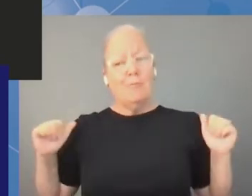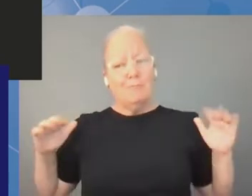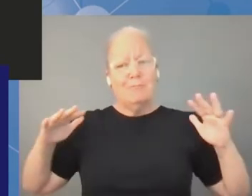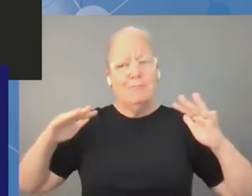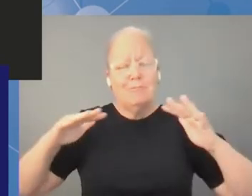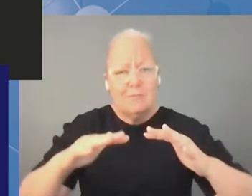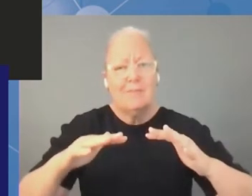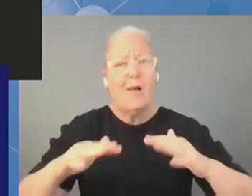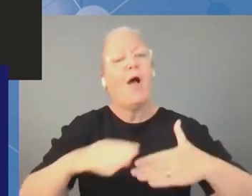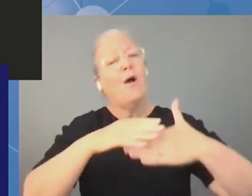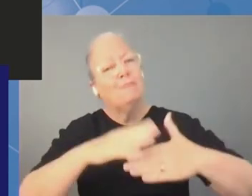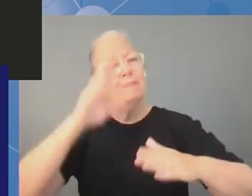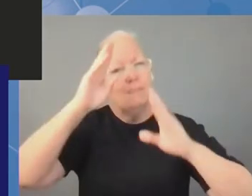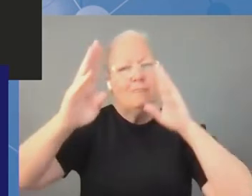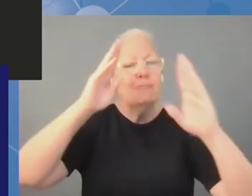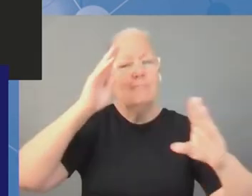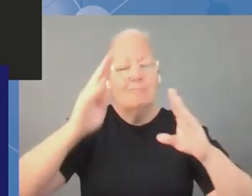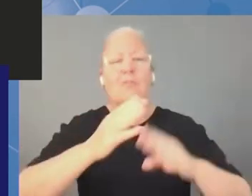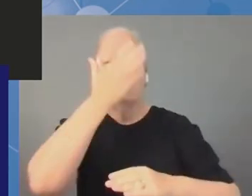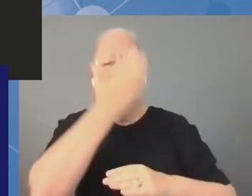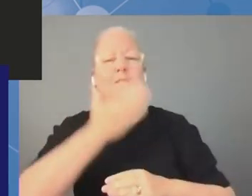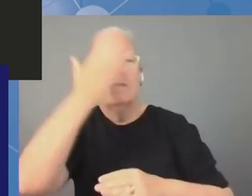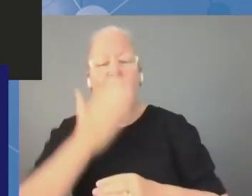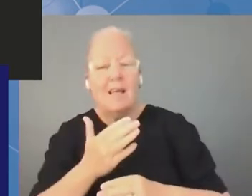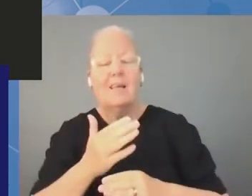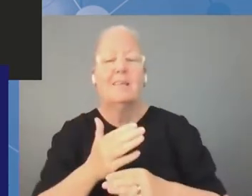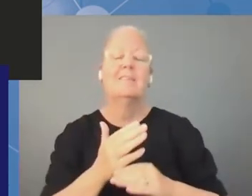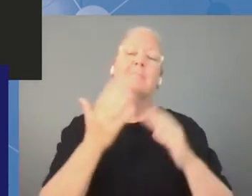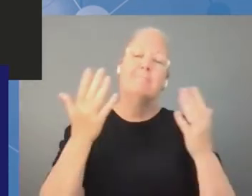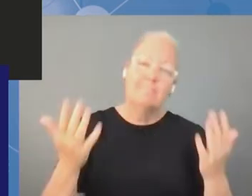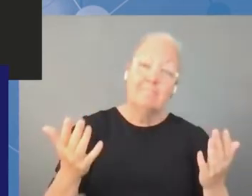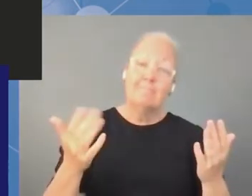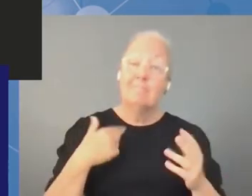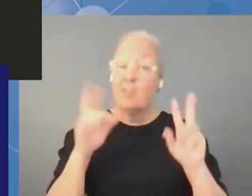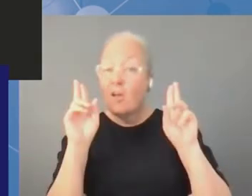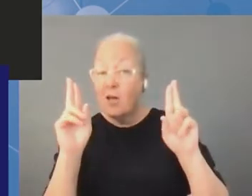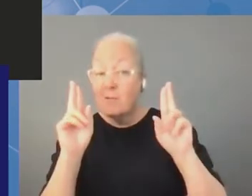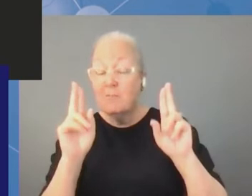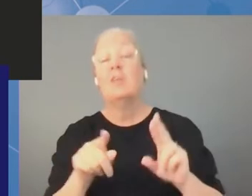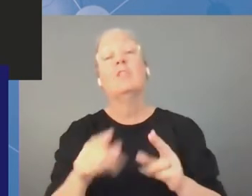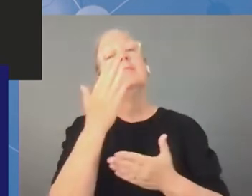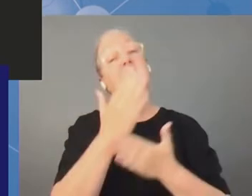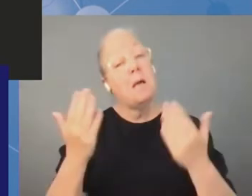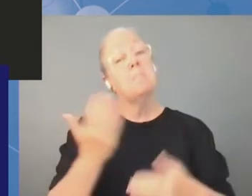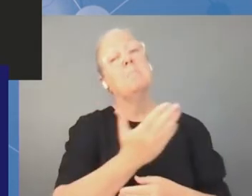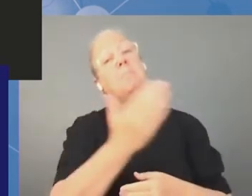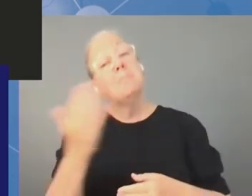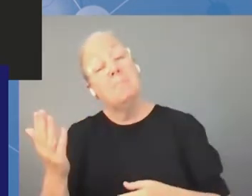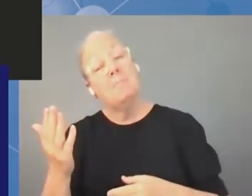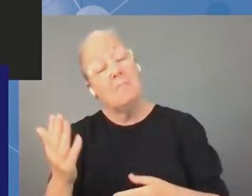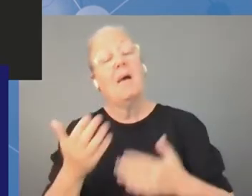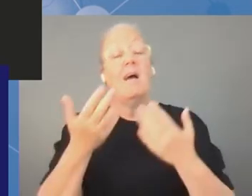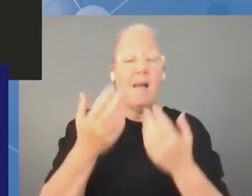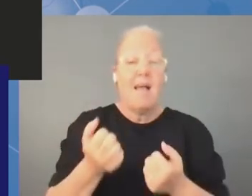discussions and contacts at least it has been possible for some of us during some of the time but